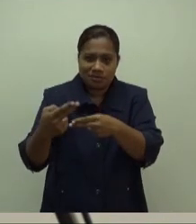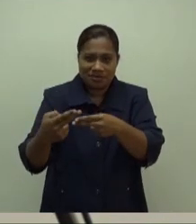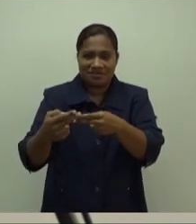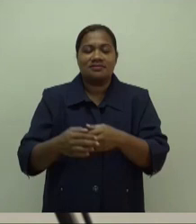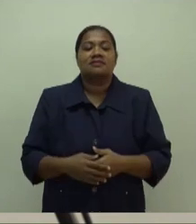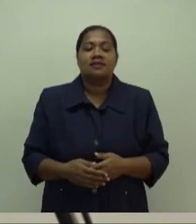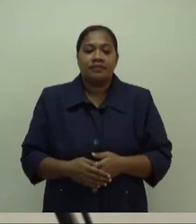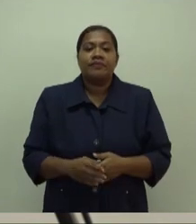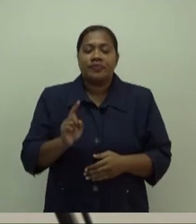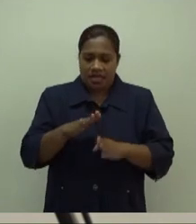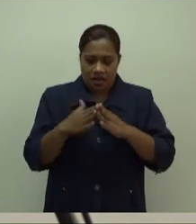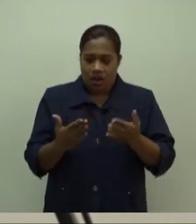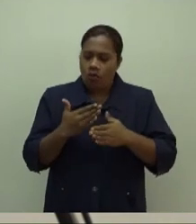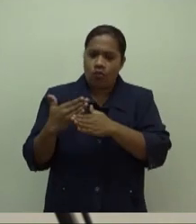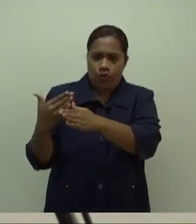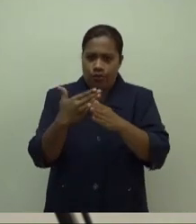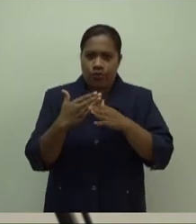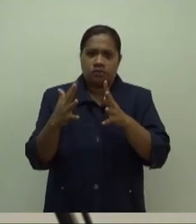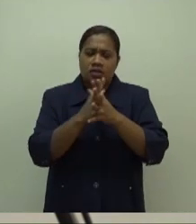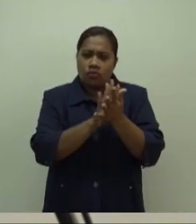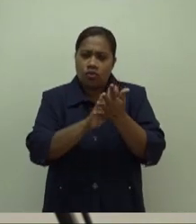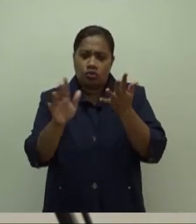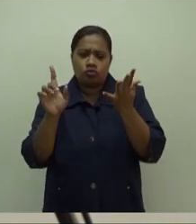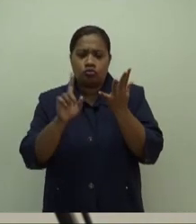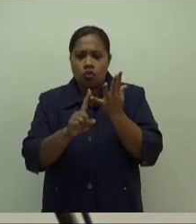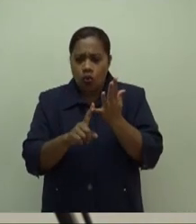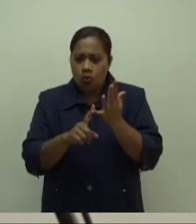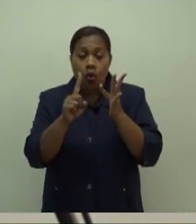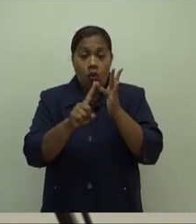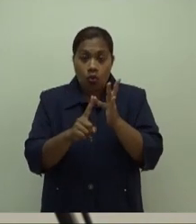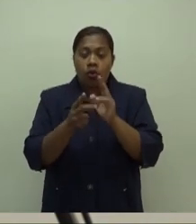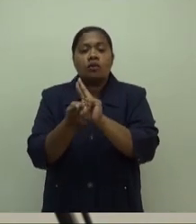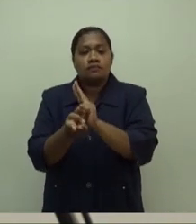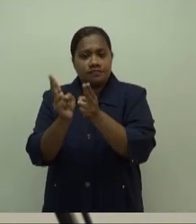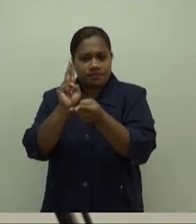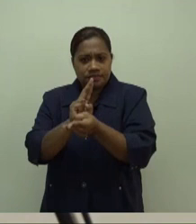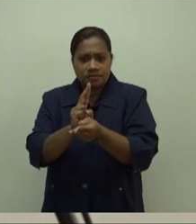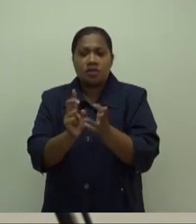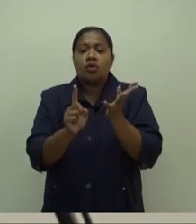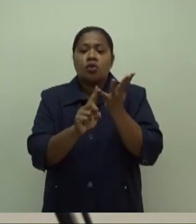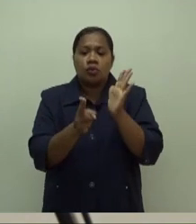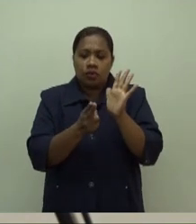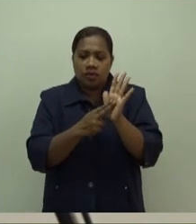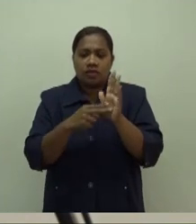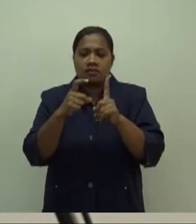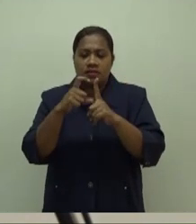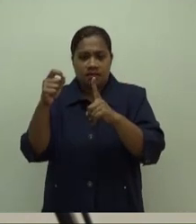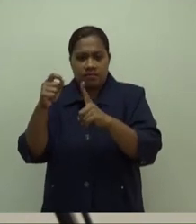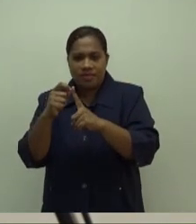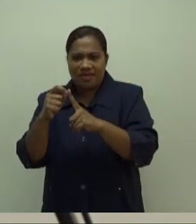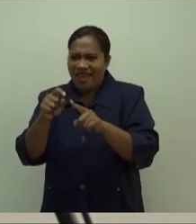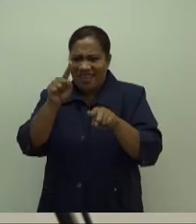UNDP, UNICEF, World Bank, and other organizations, such as Diabetes Fiji, Fiji Cancer Society,